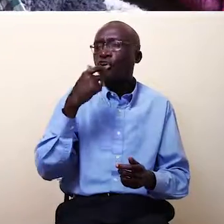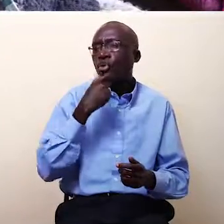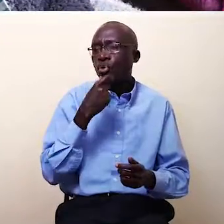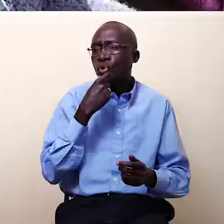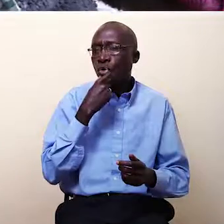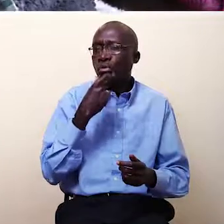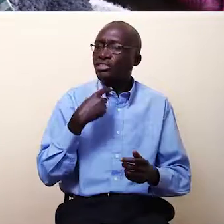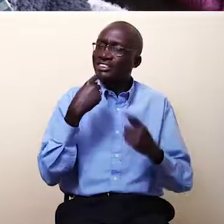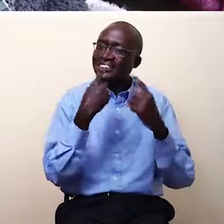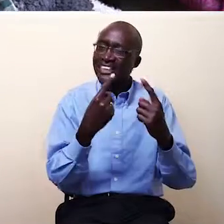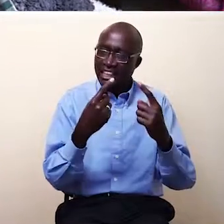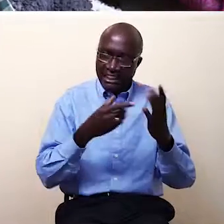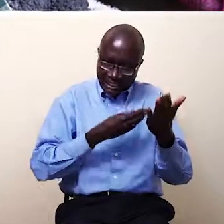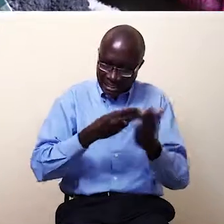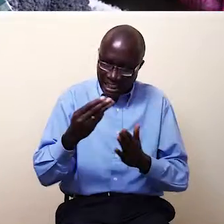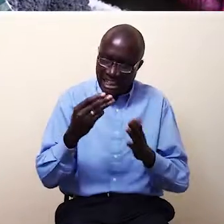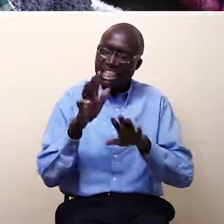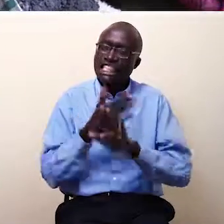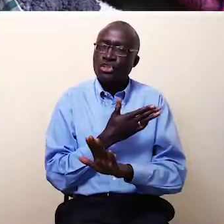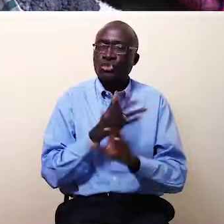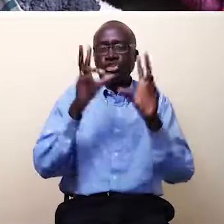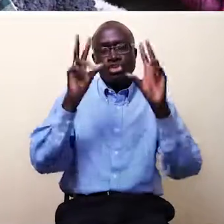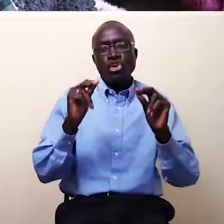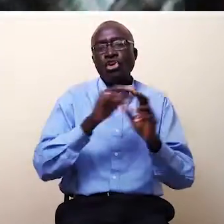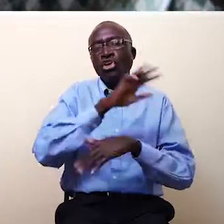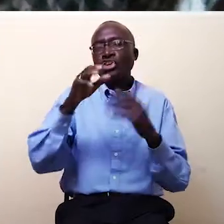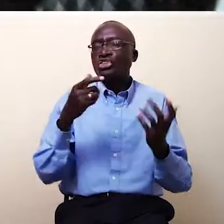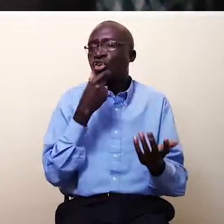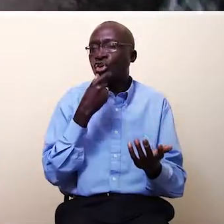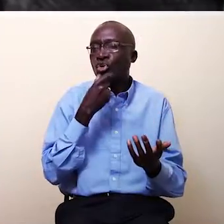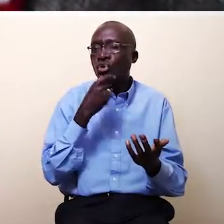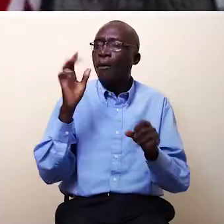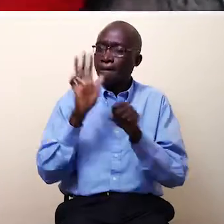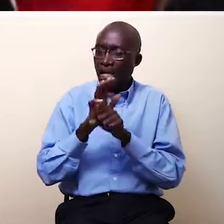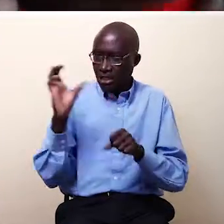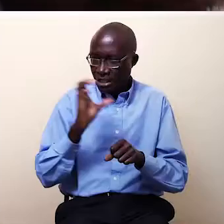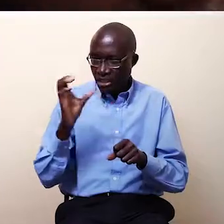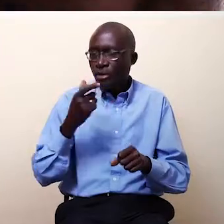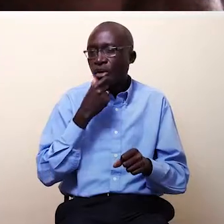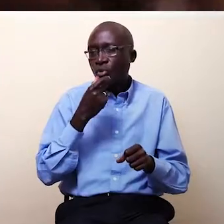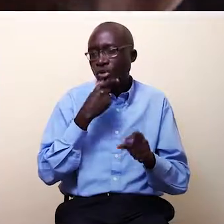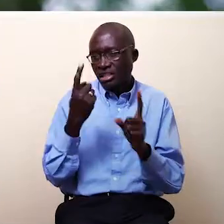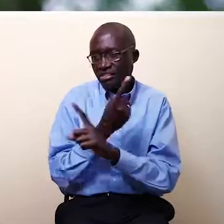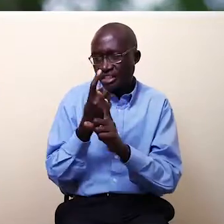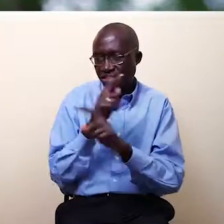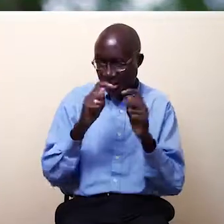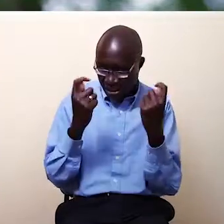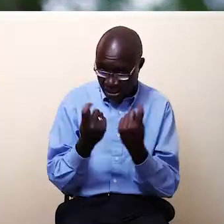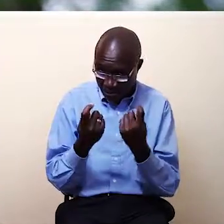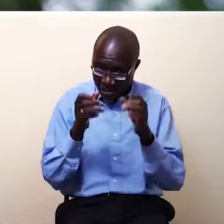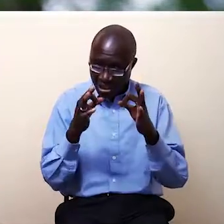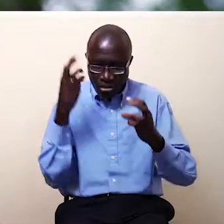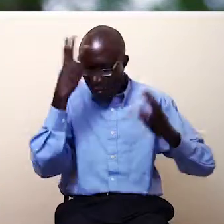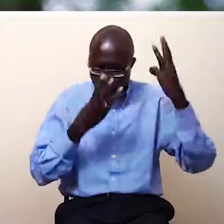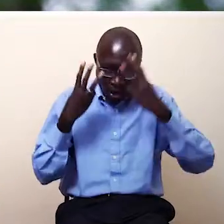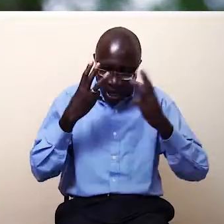always worry